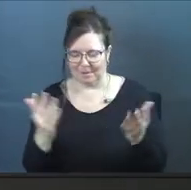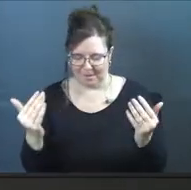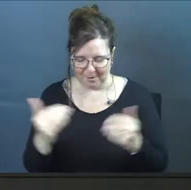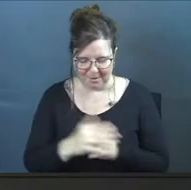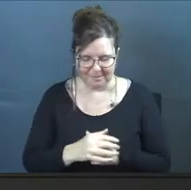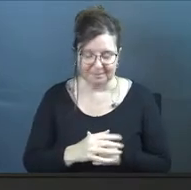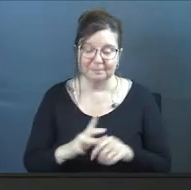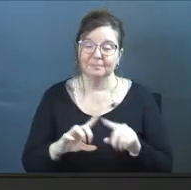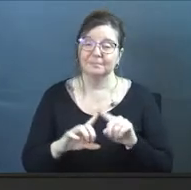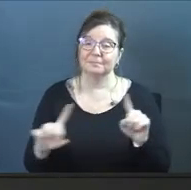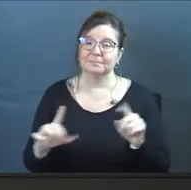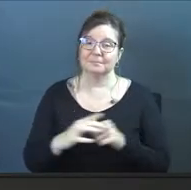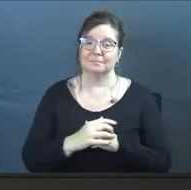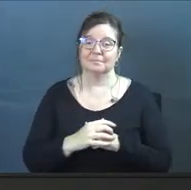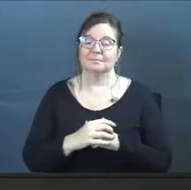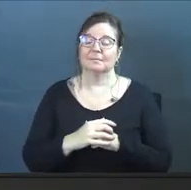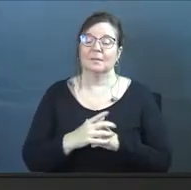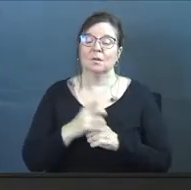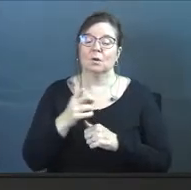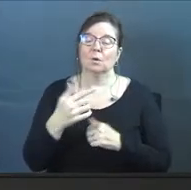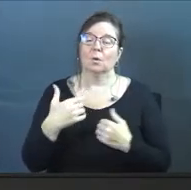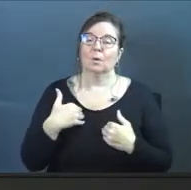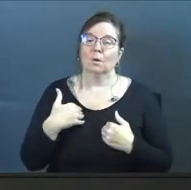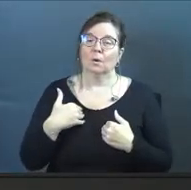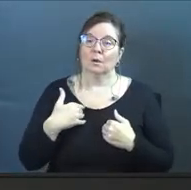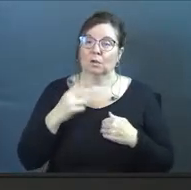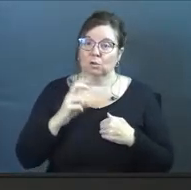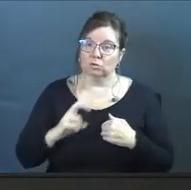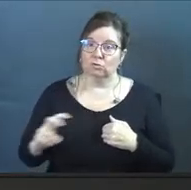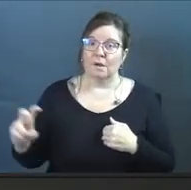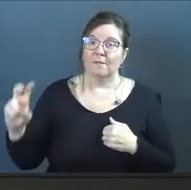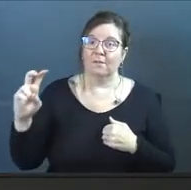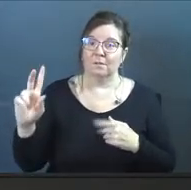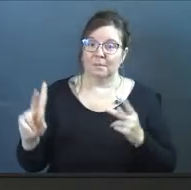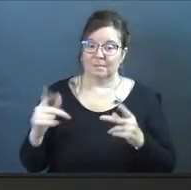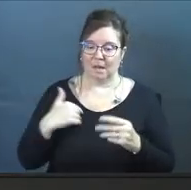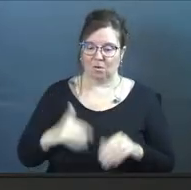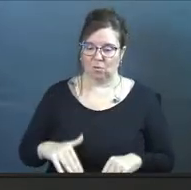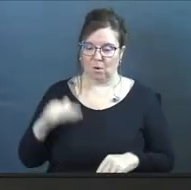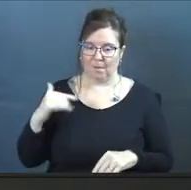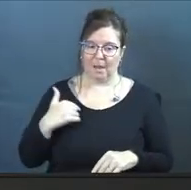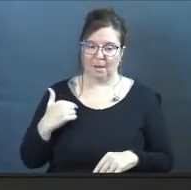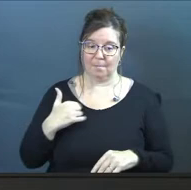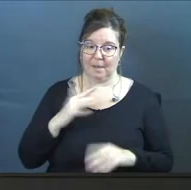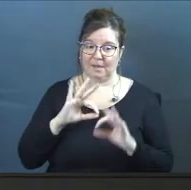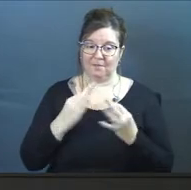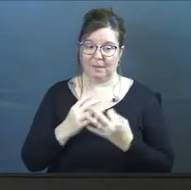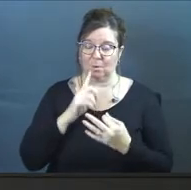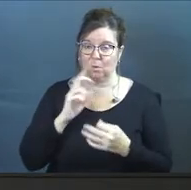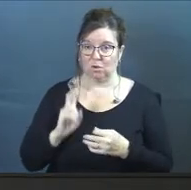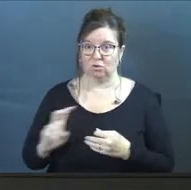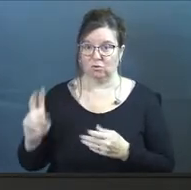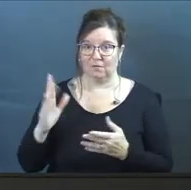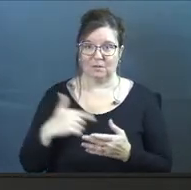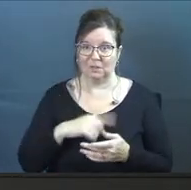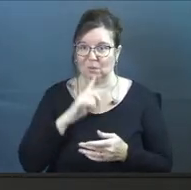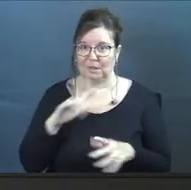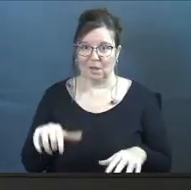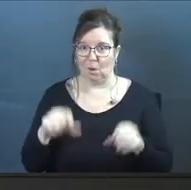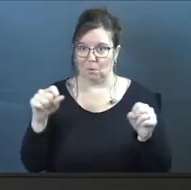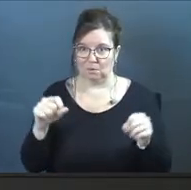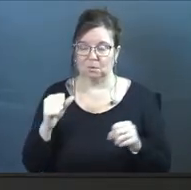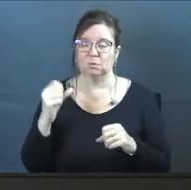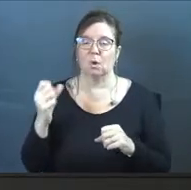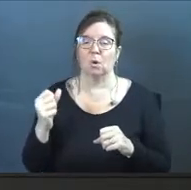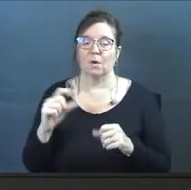Uh, but no, you, you have the travelers and, uh, growing up, I was, my family were the travelers. We didn't really host.